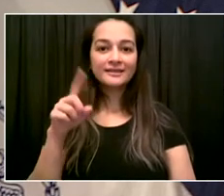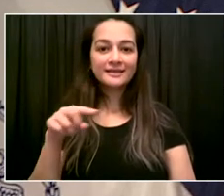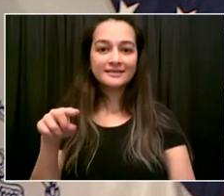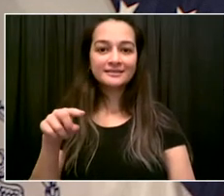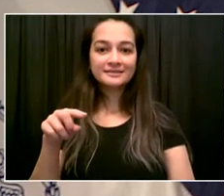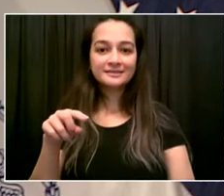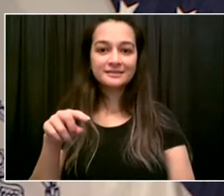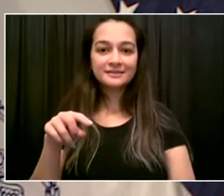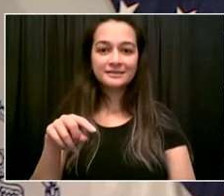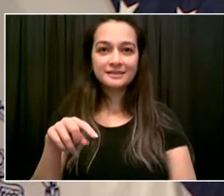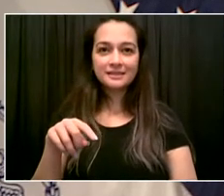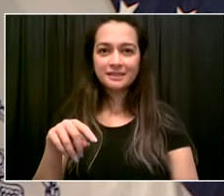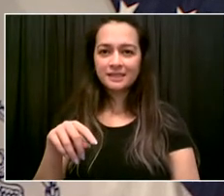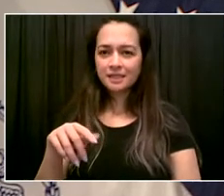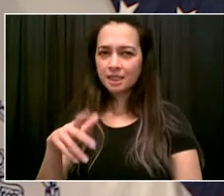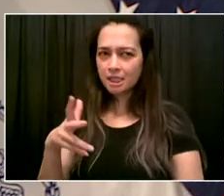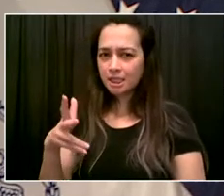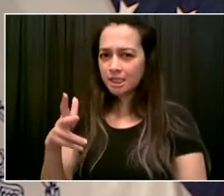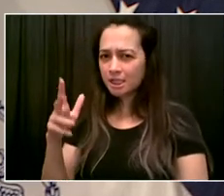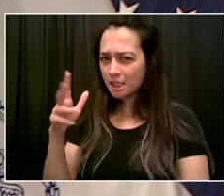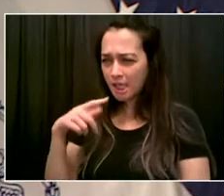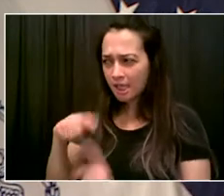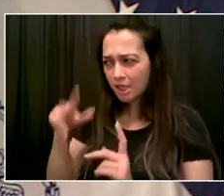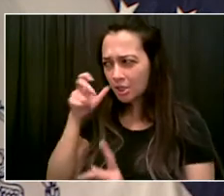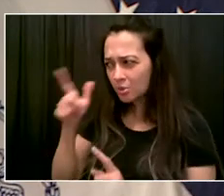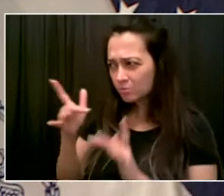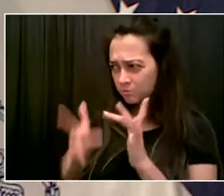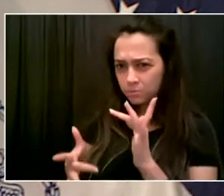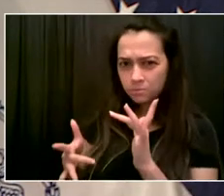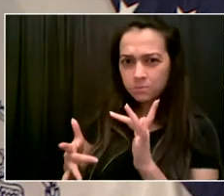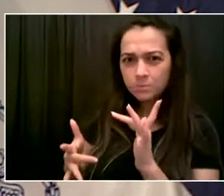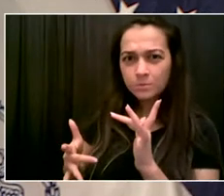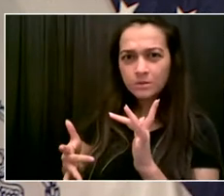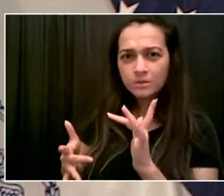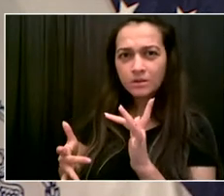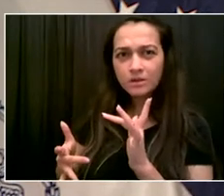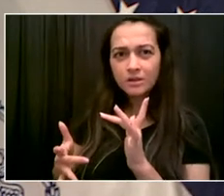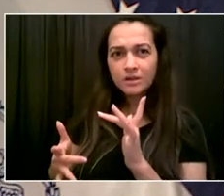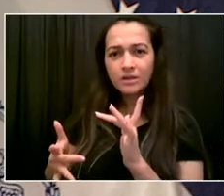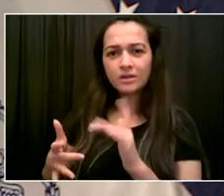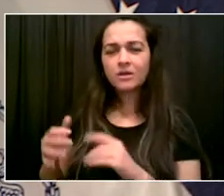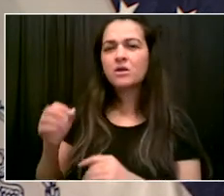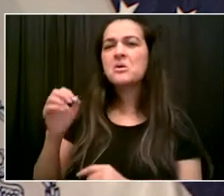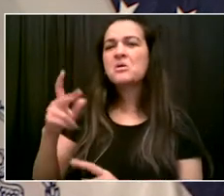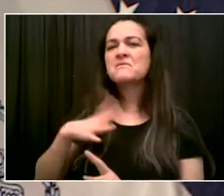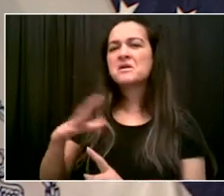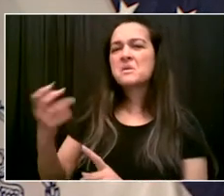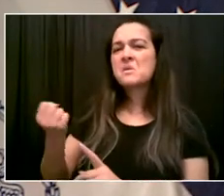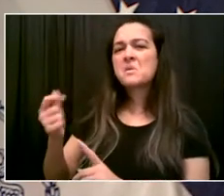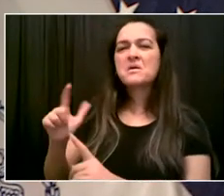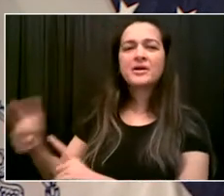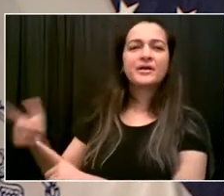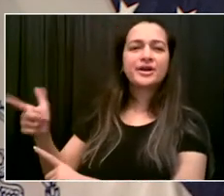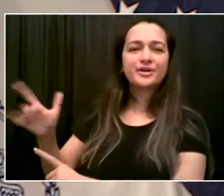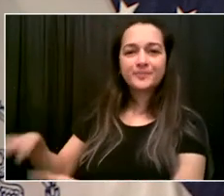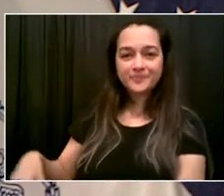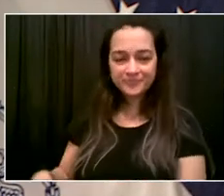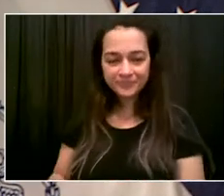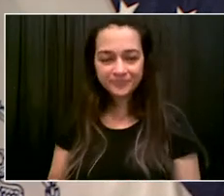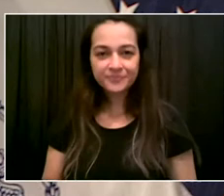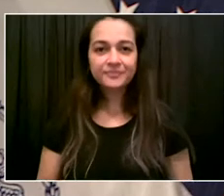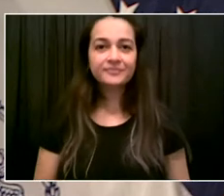Well, we don't see Oscar yet. We're going to keep moving. Okay, let's see if can get Oscar back right after. All right, so we'll go on to another